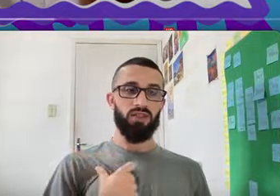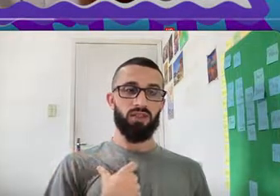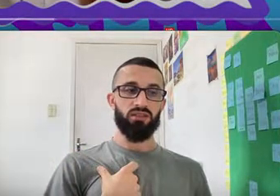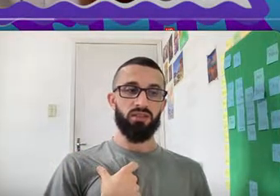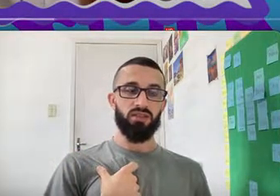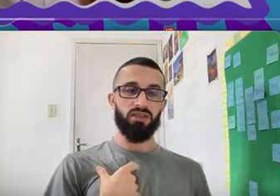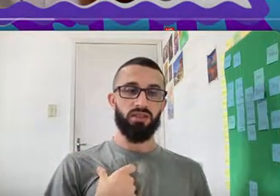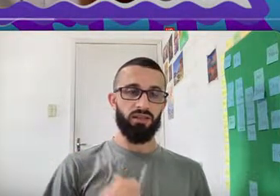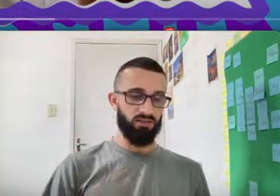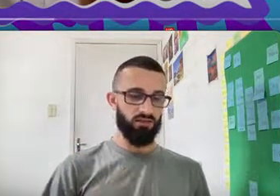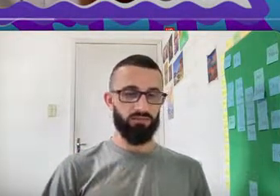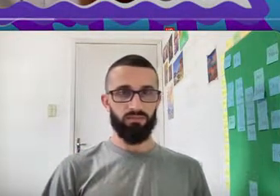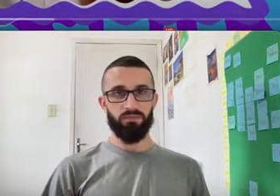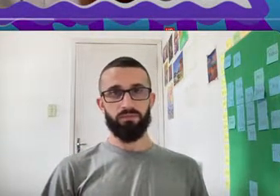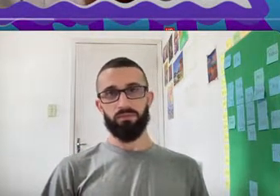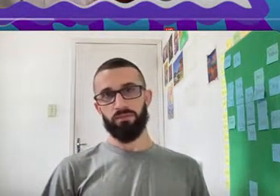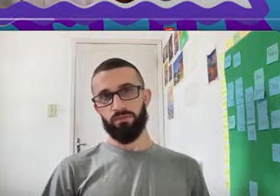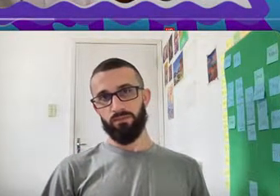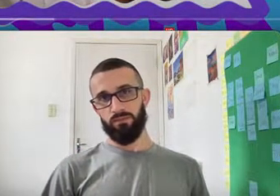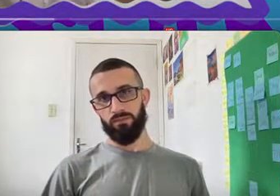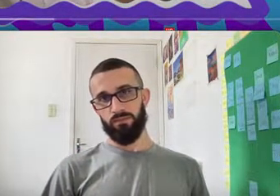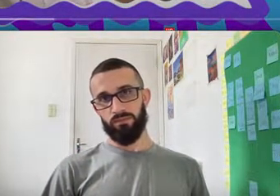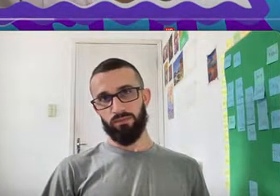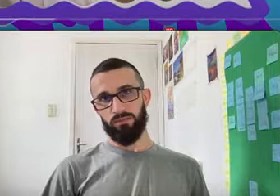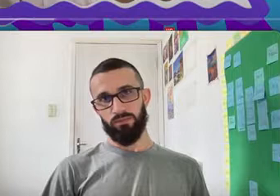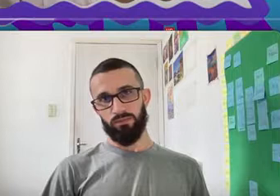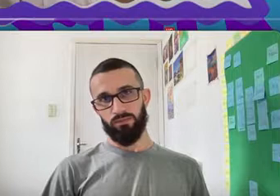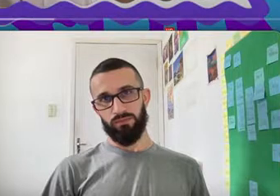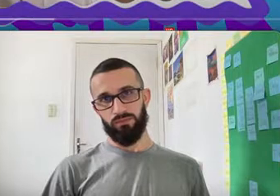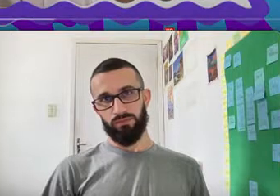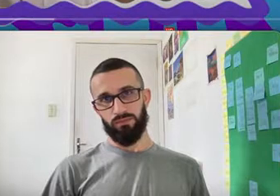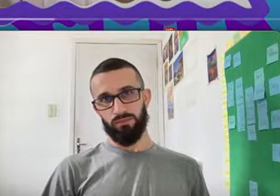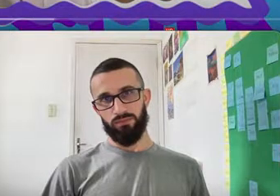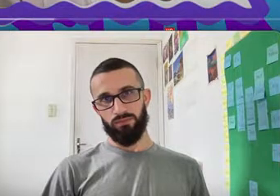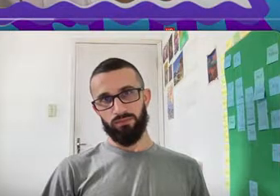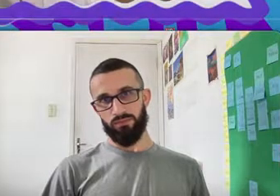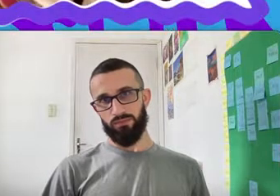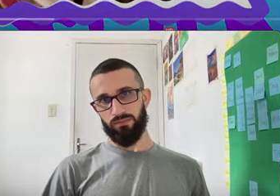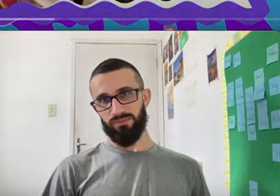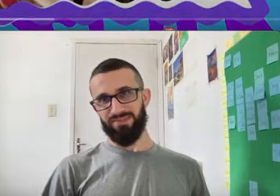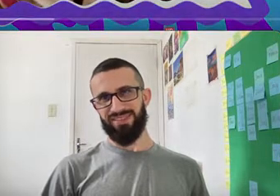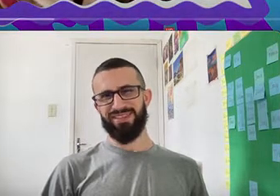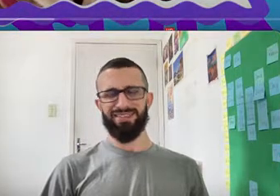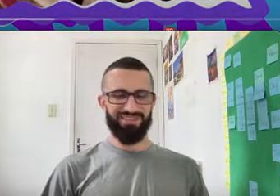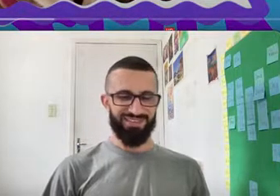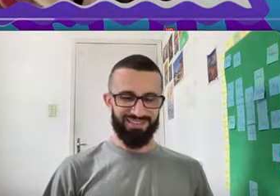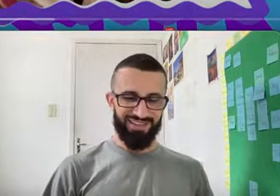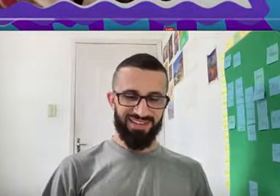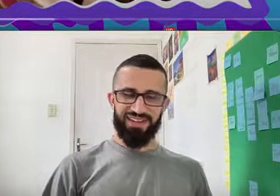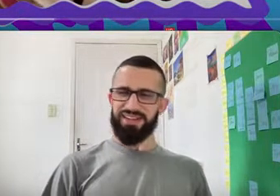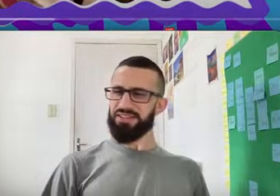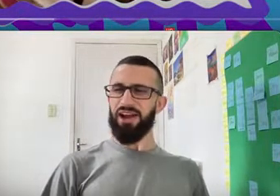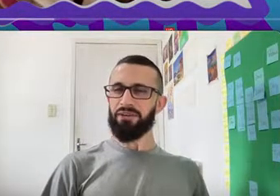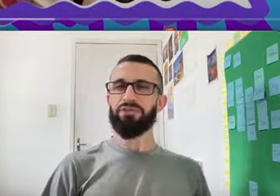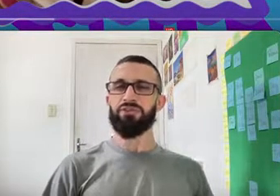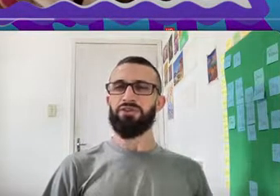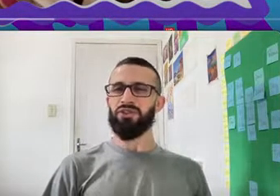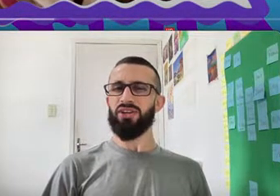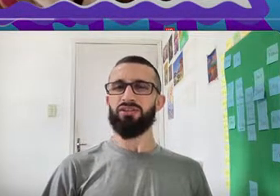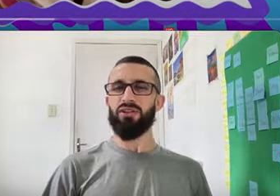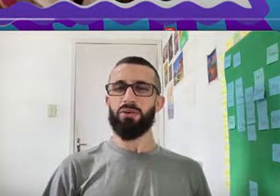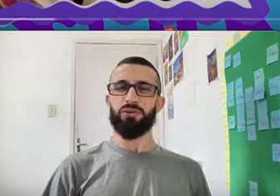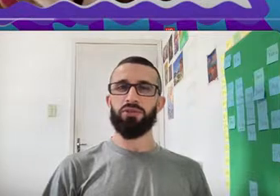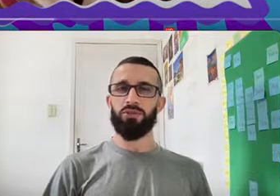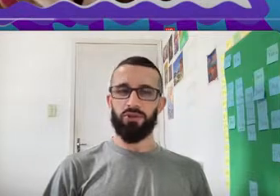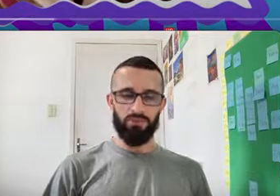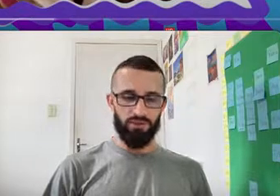Yeah Things Like That Você Tem Que Saber O Que Fazer Com Seu Dinheiro You Have To Know